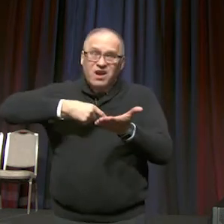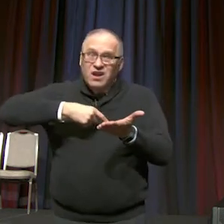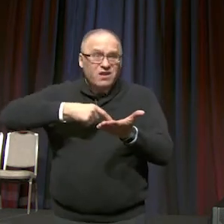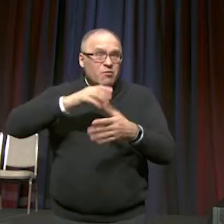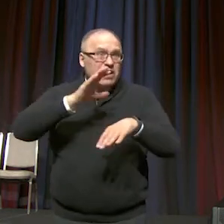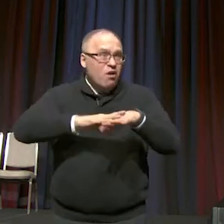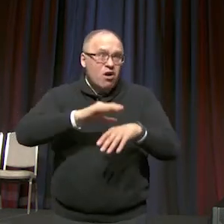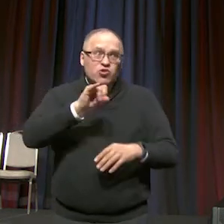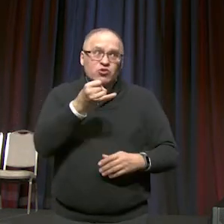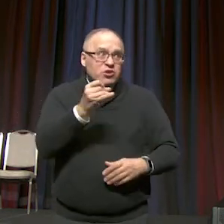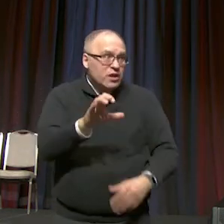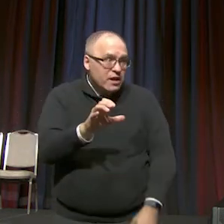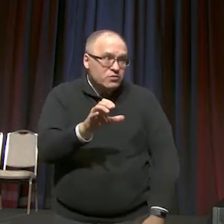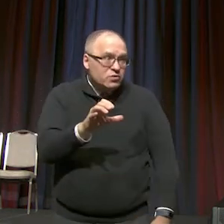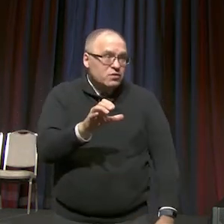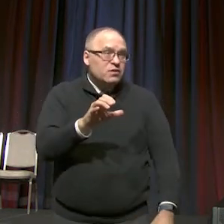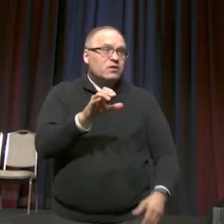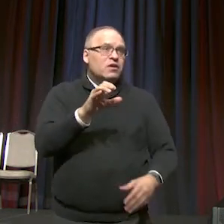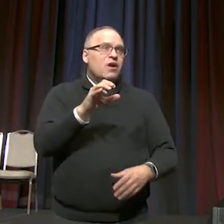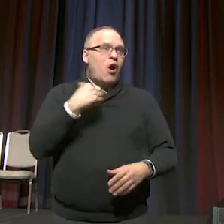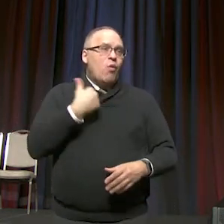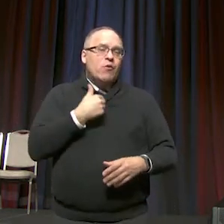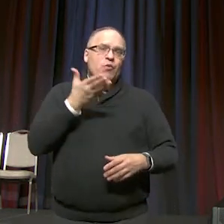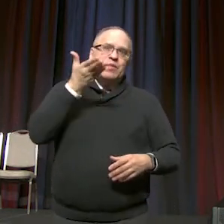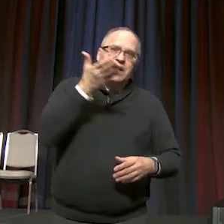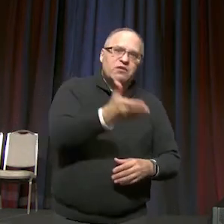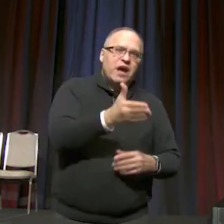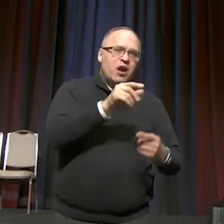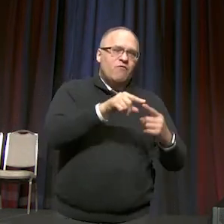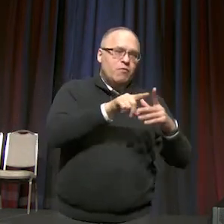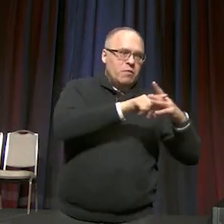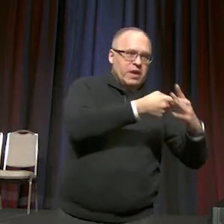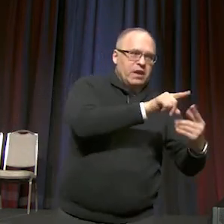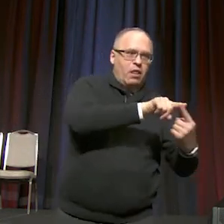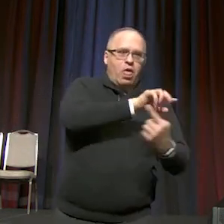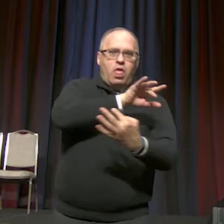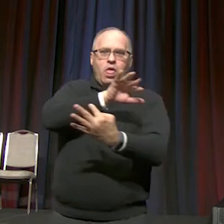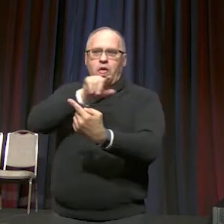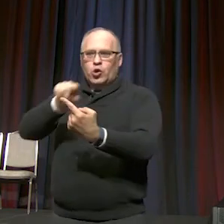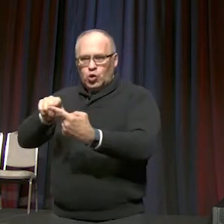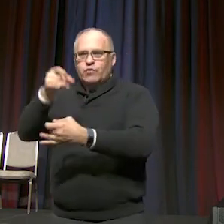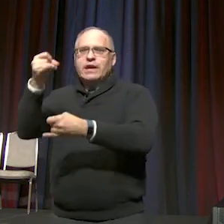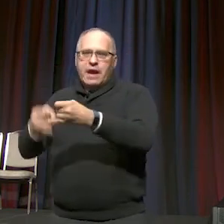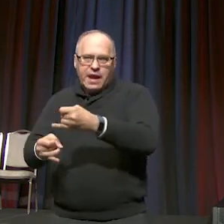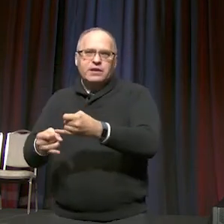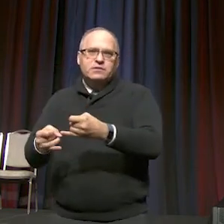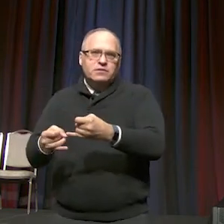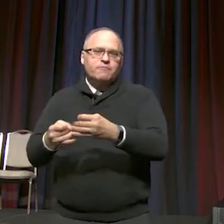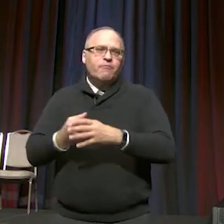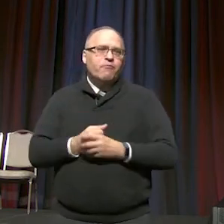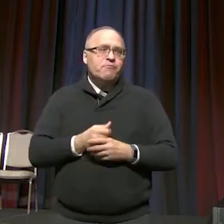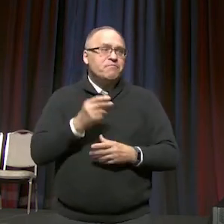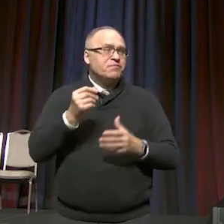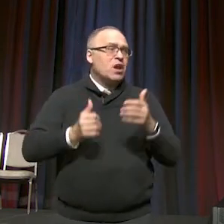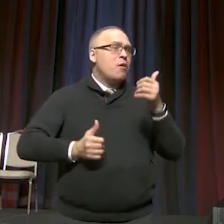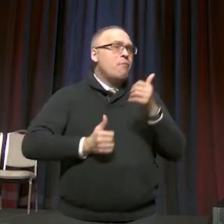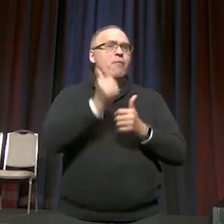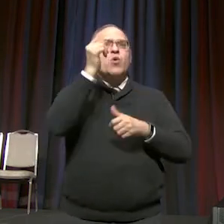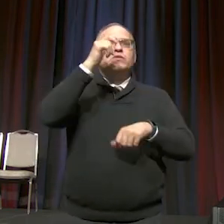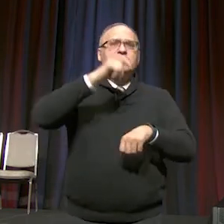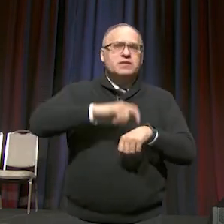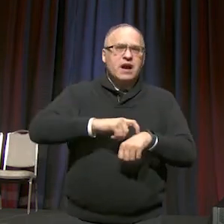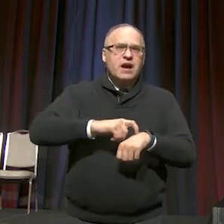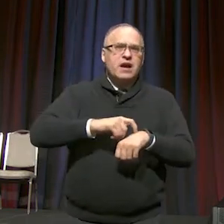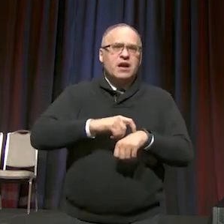who will be there from the beginning to the end. And actually, most of the time,